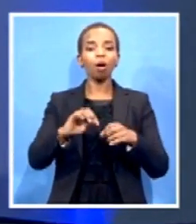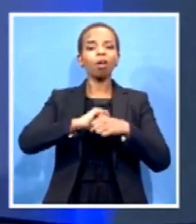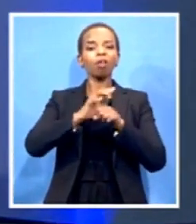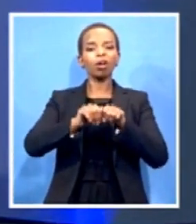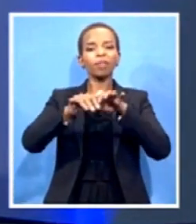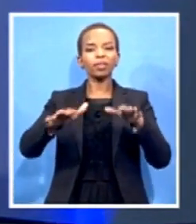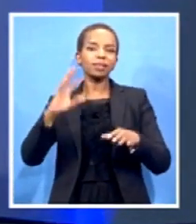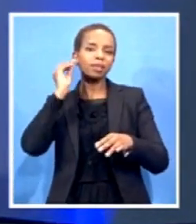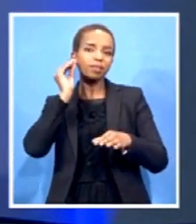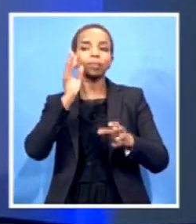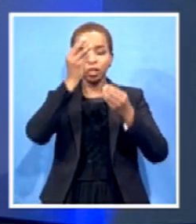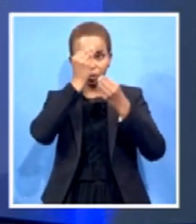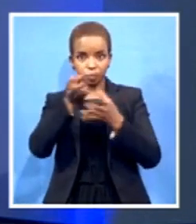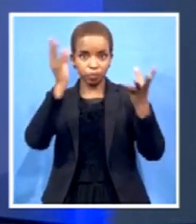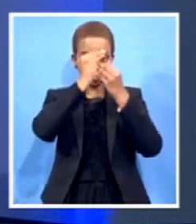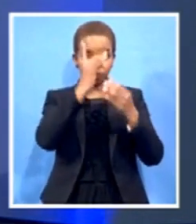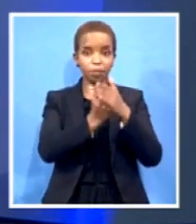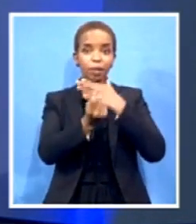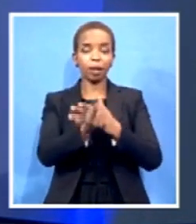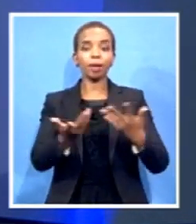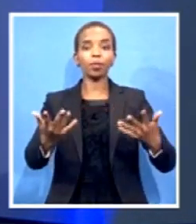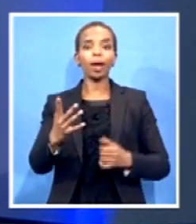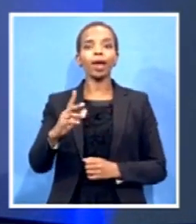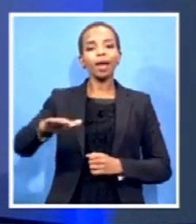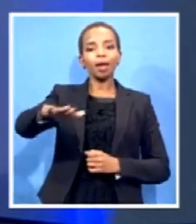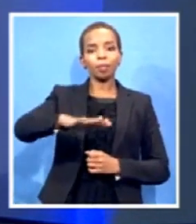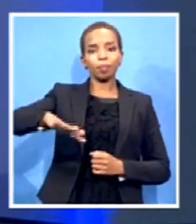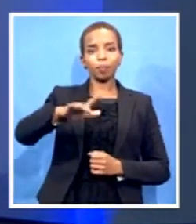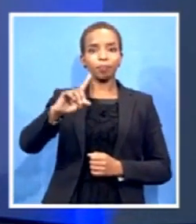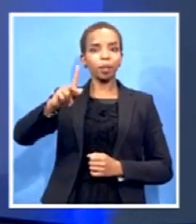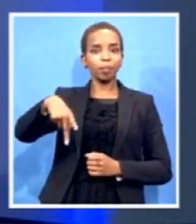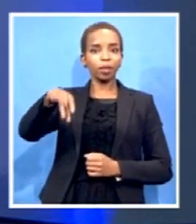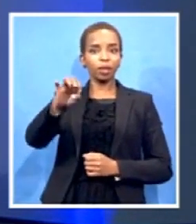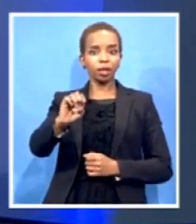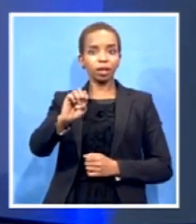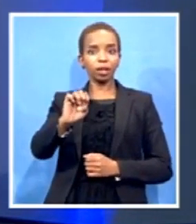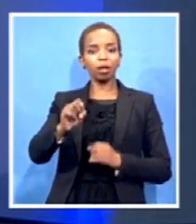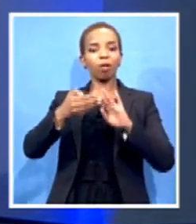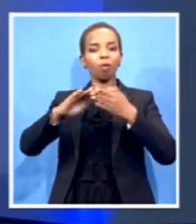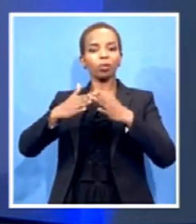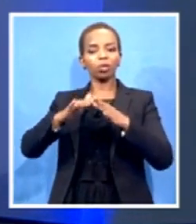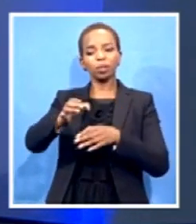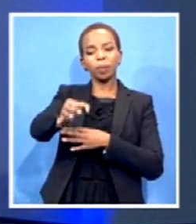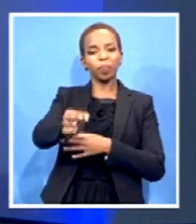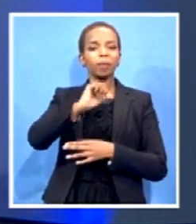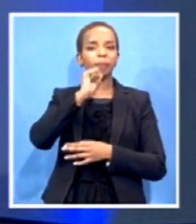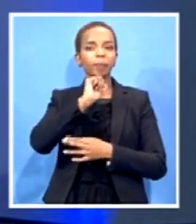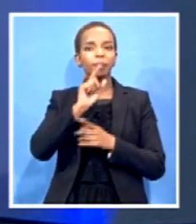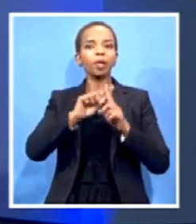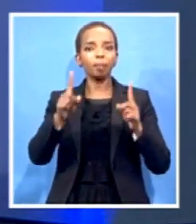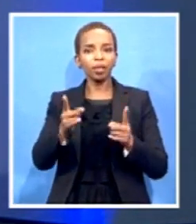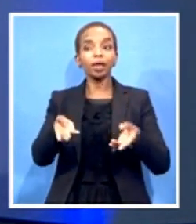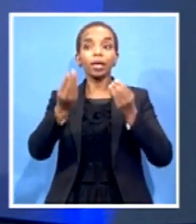All communities now, no matter how small they are, they are set to get vital information first-hand in the ongoing fight against the virus.